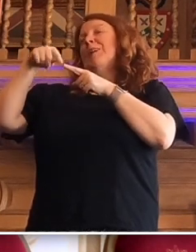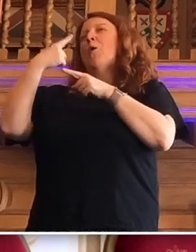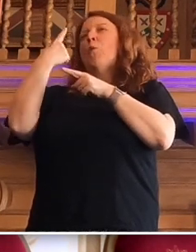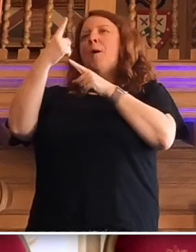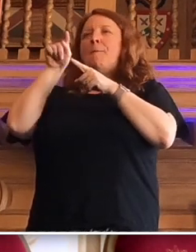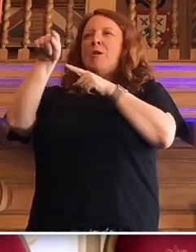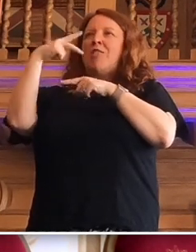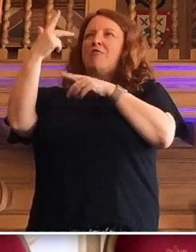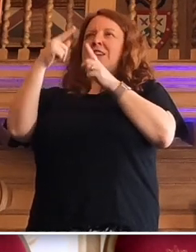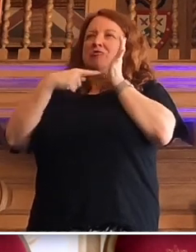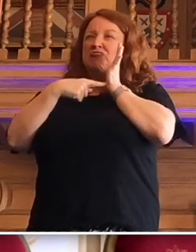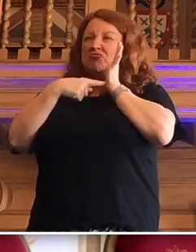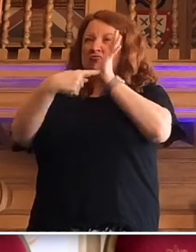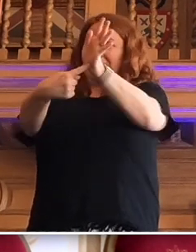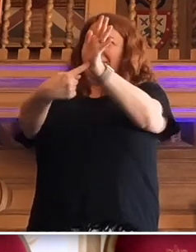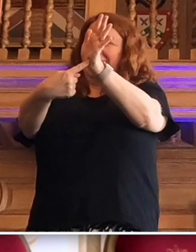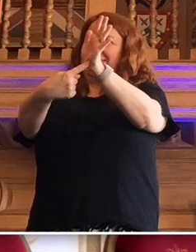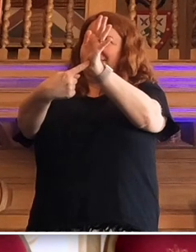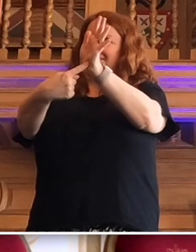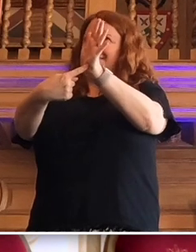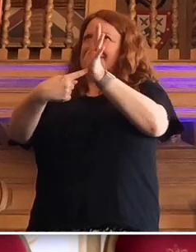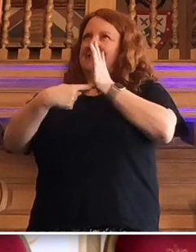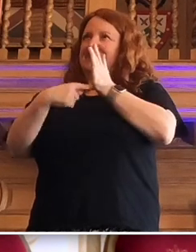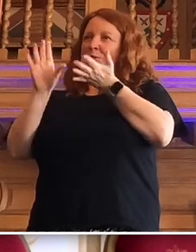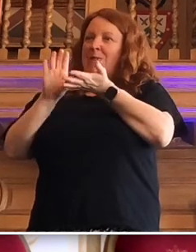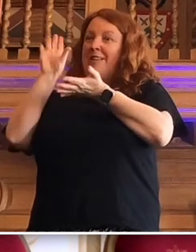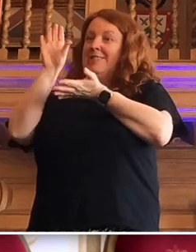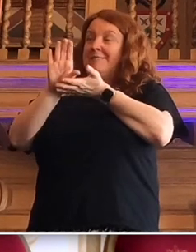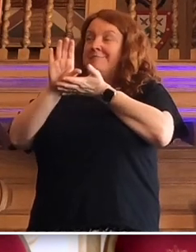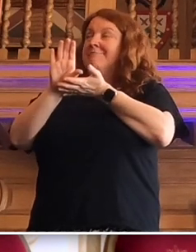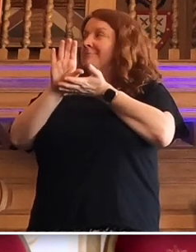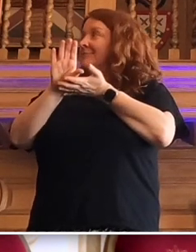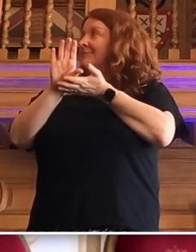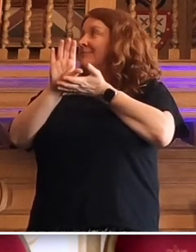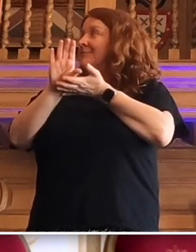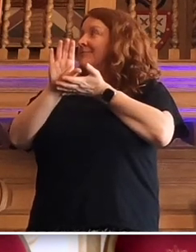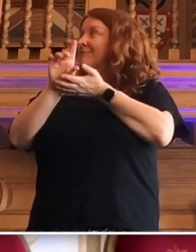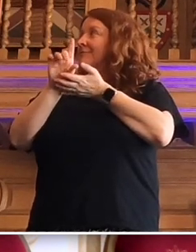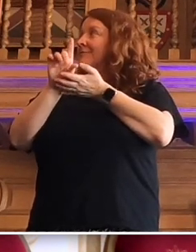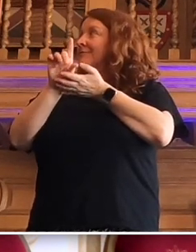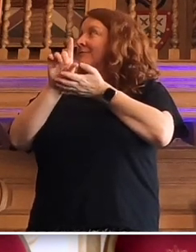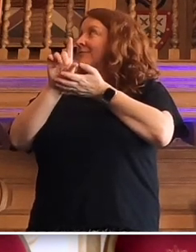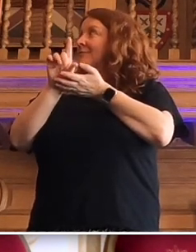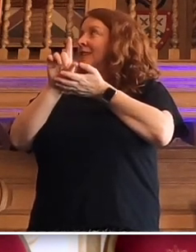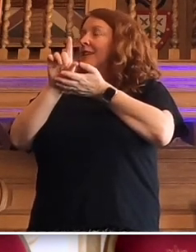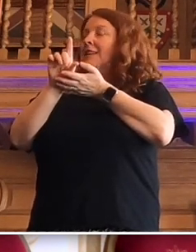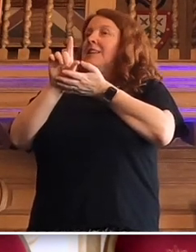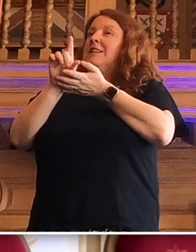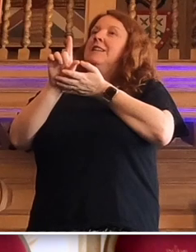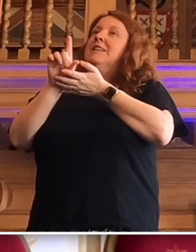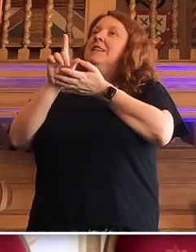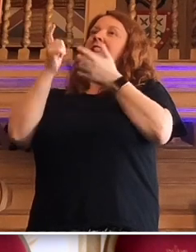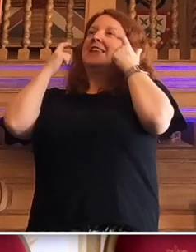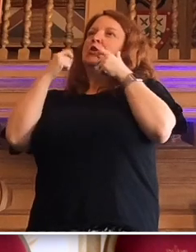trillion under investment. So they're big players and they want to know what they and